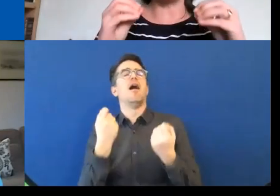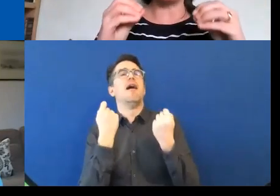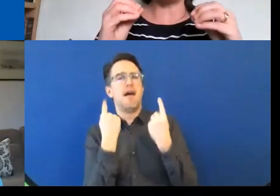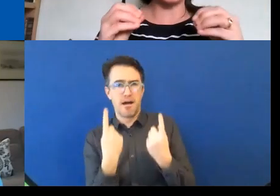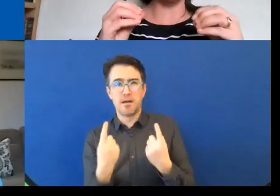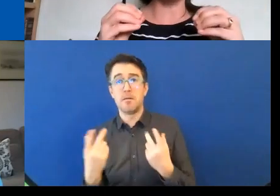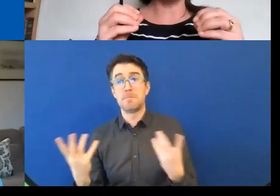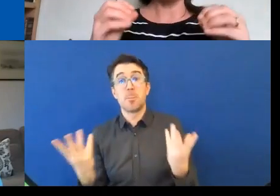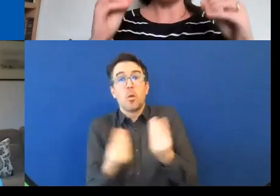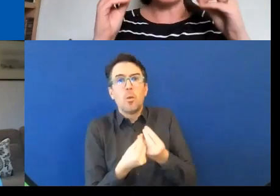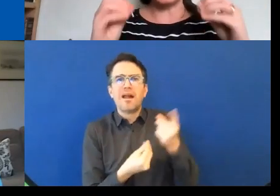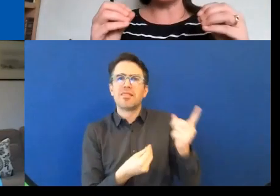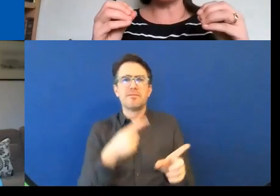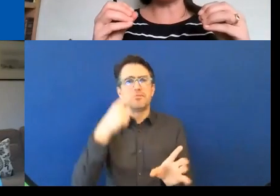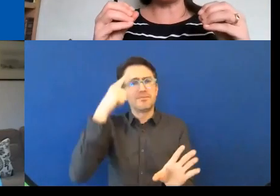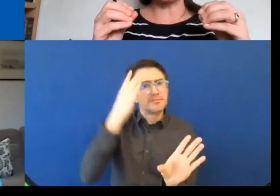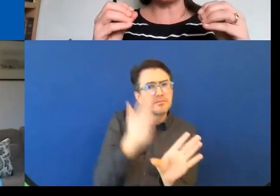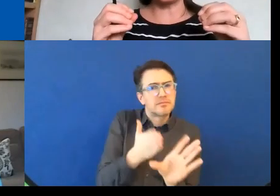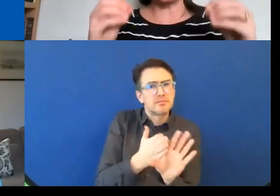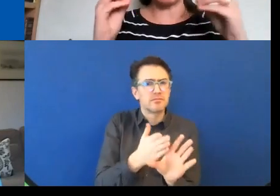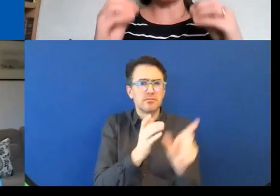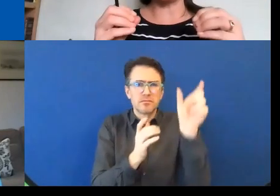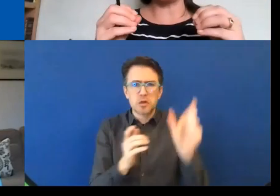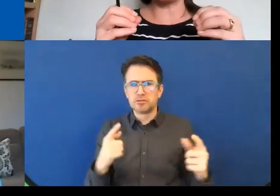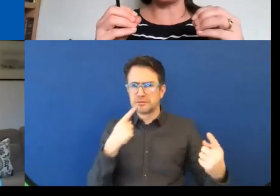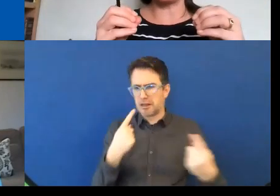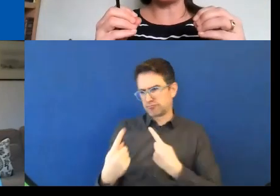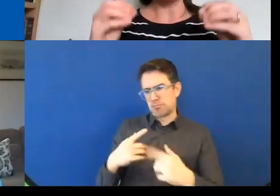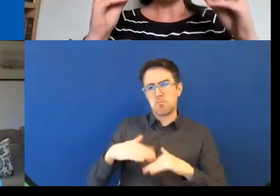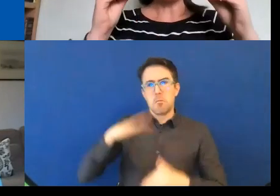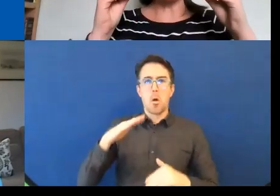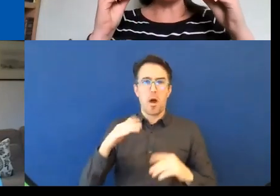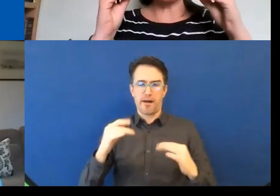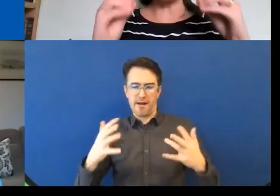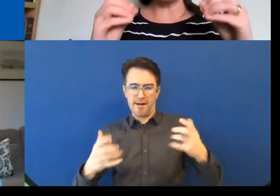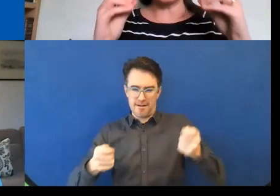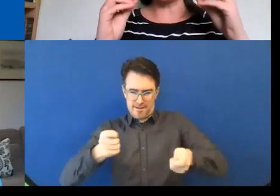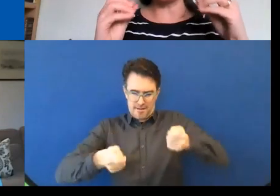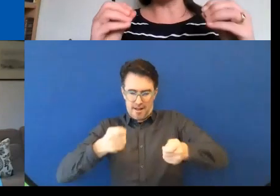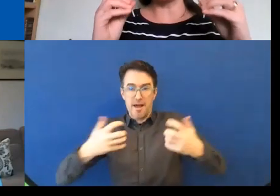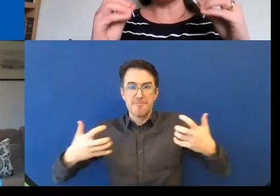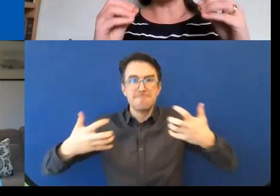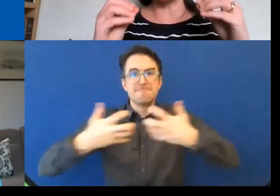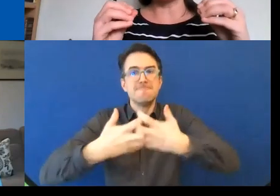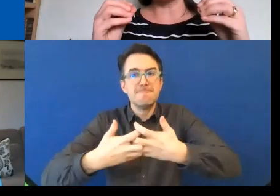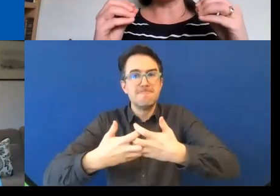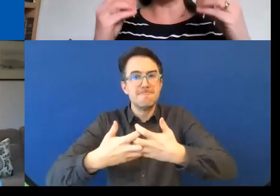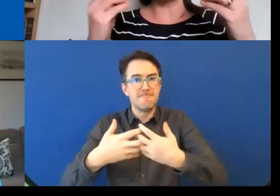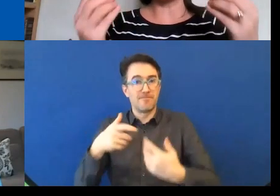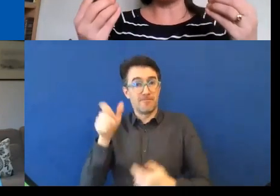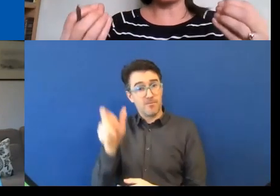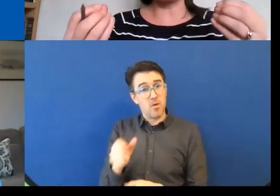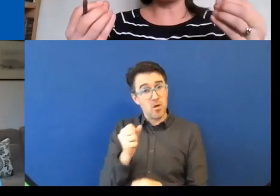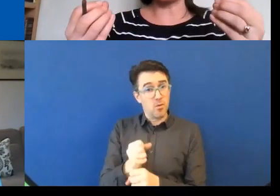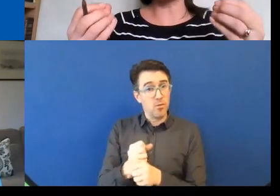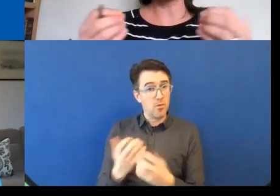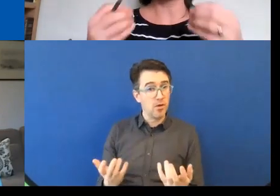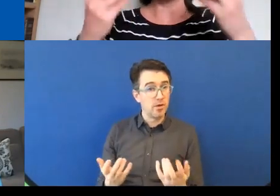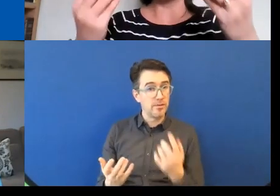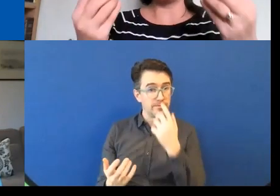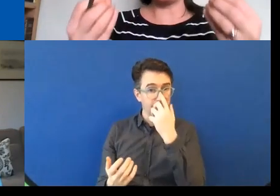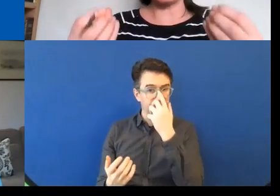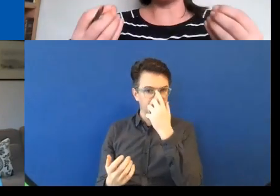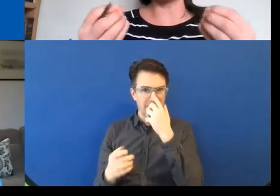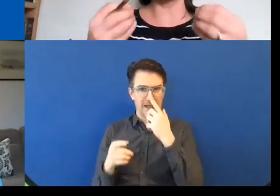back in the hands of the individual employee and the employer. So you can start having useful conversations and making progress,